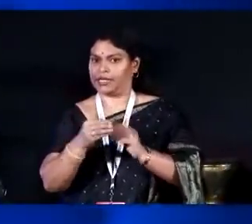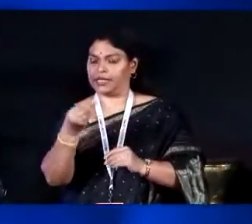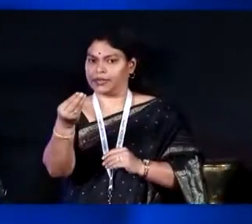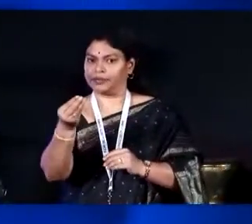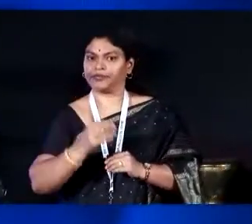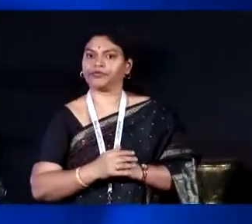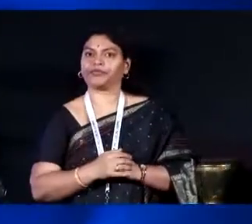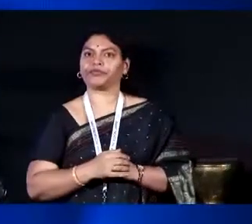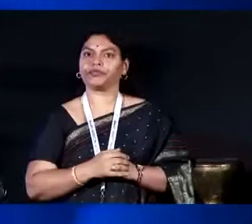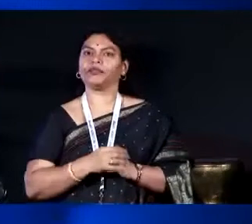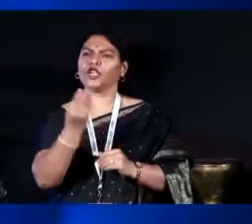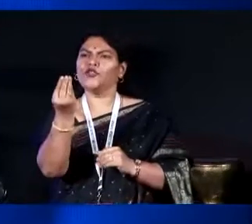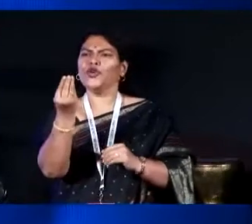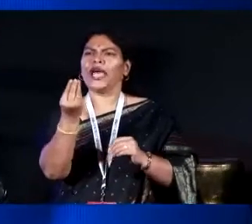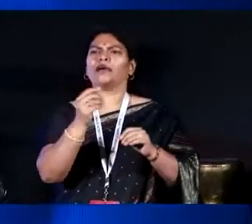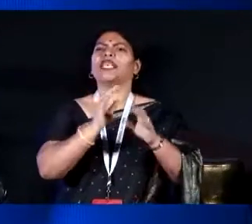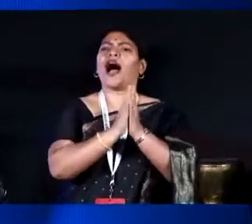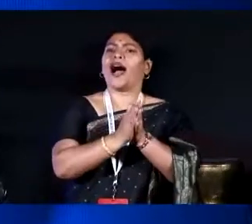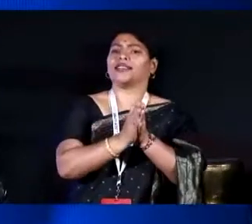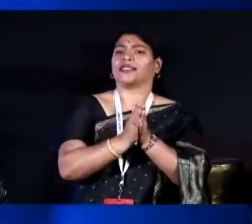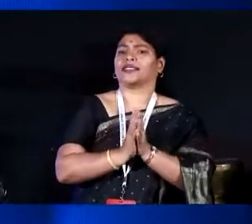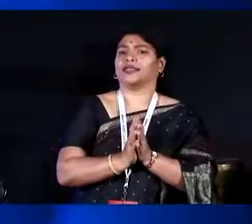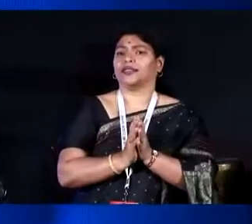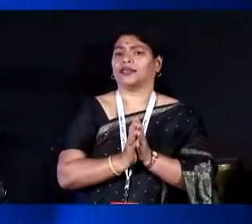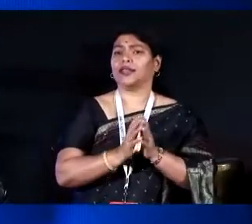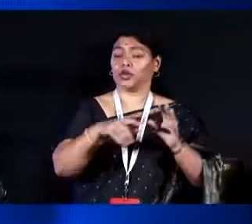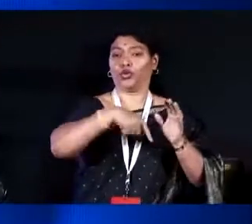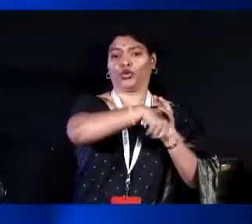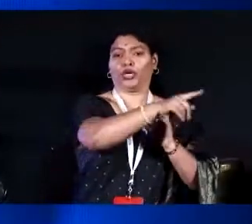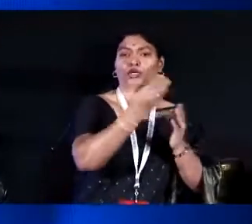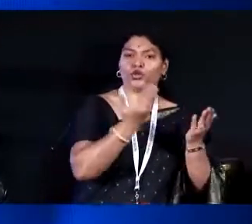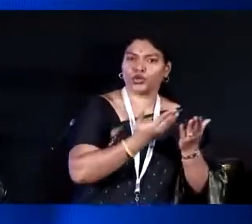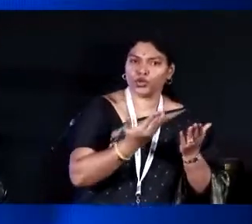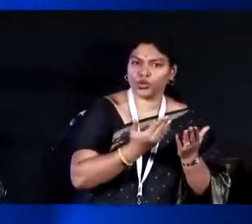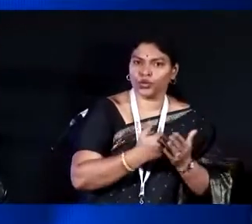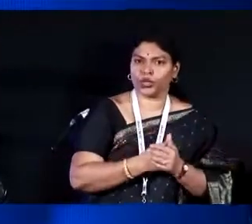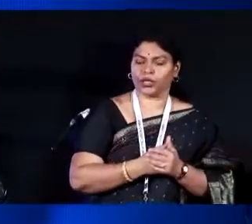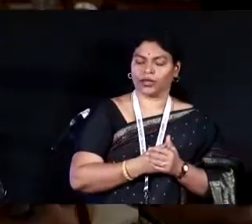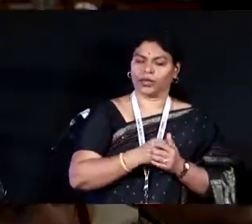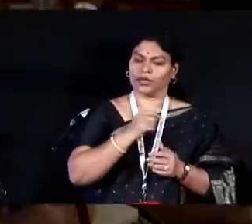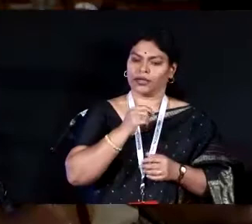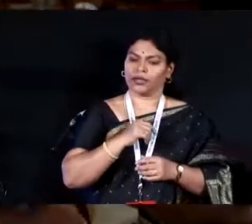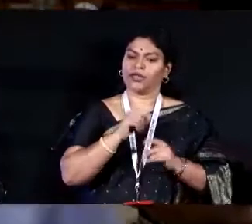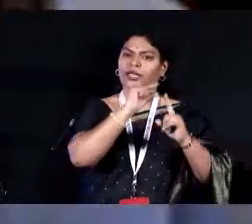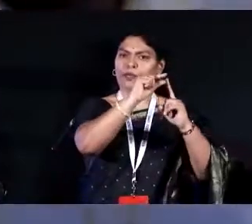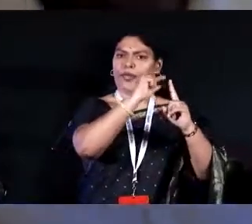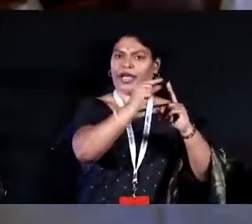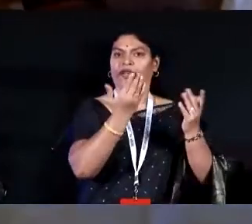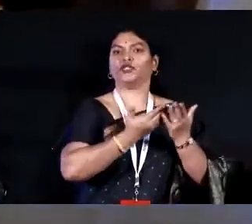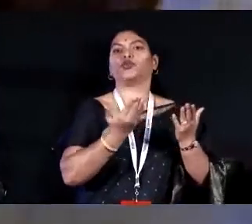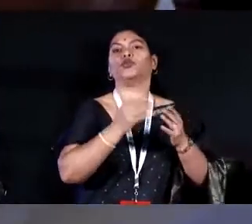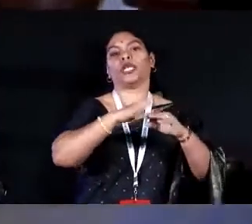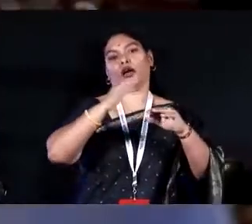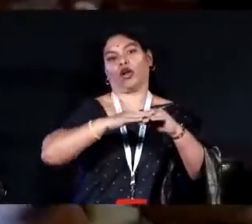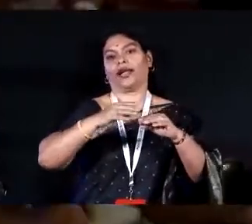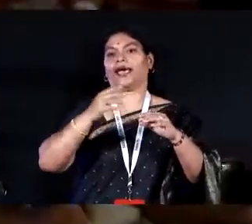So you know I often ask people that if you if you go to a private school in India unfortunately the private schools are called public schools